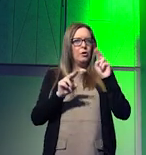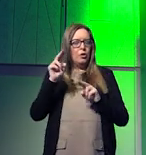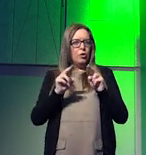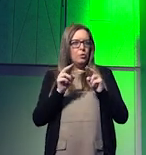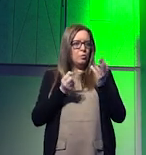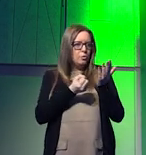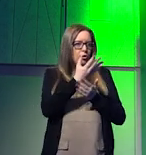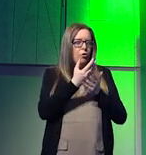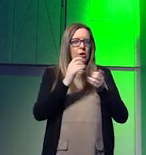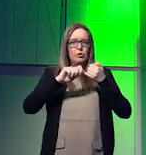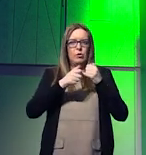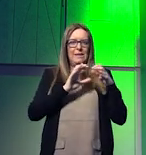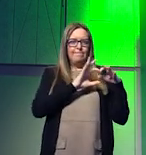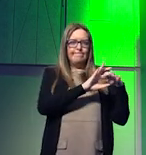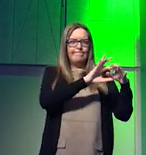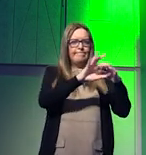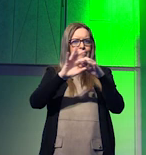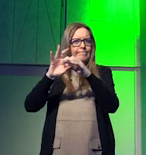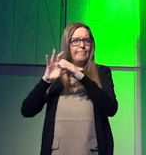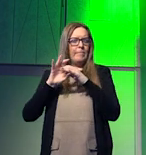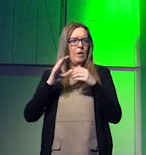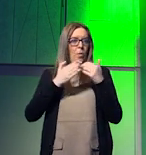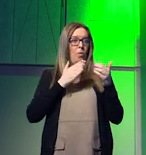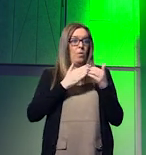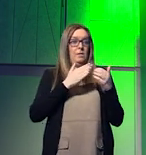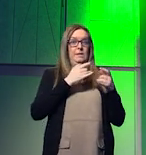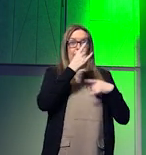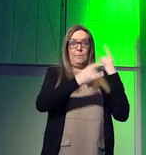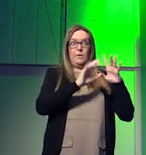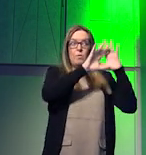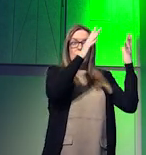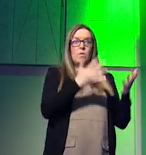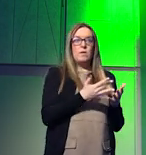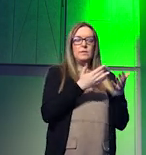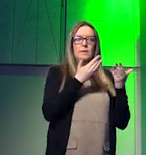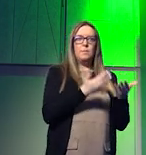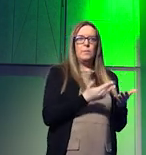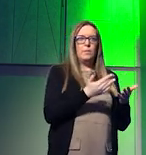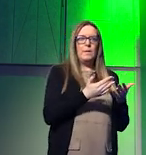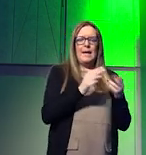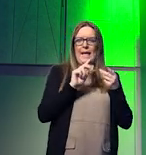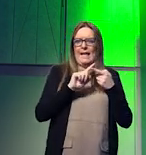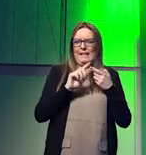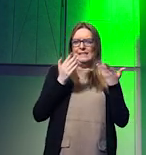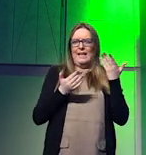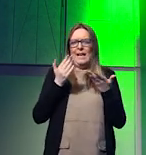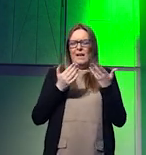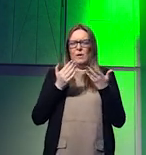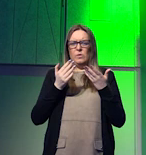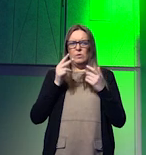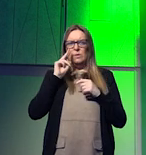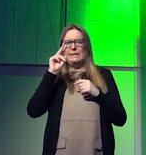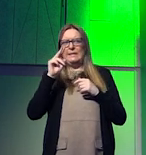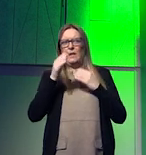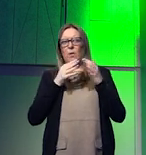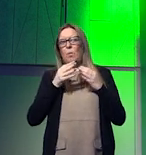between various aspects of what's rocking the world at the moment and how to make sense of what's ahead in the future